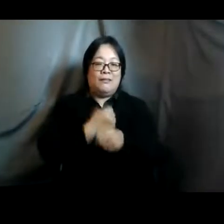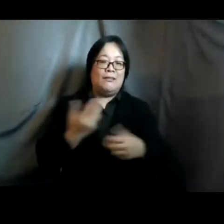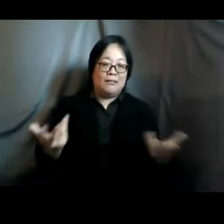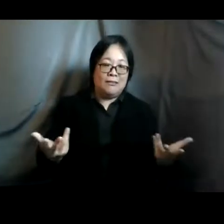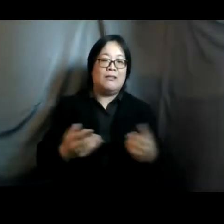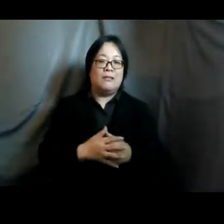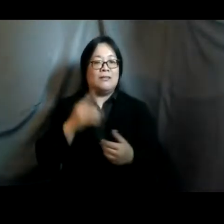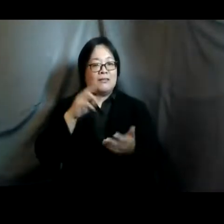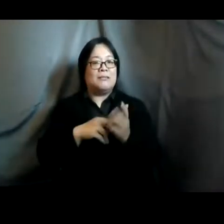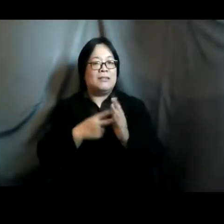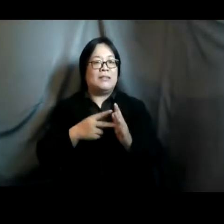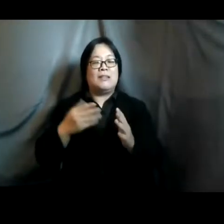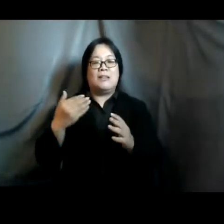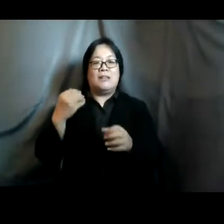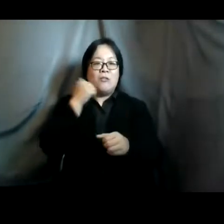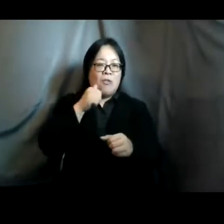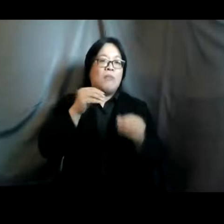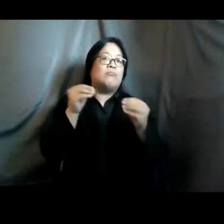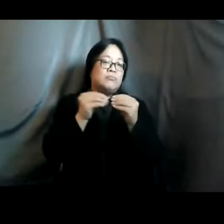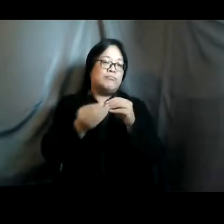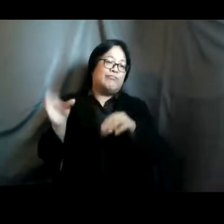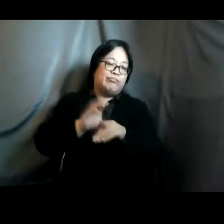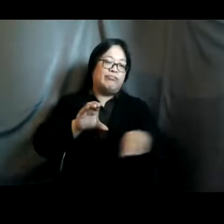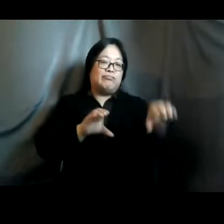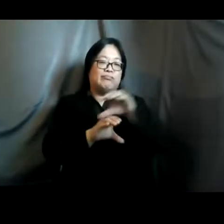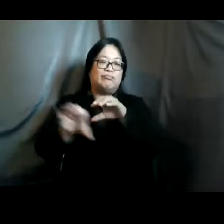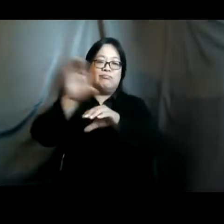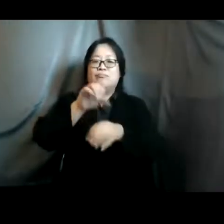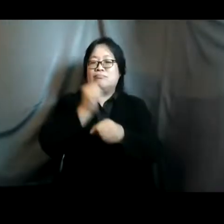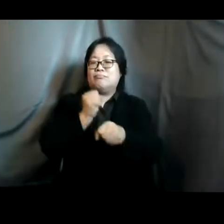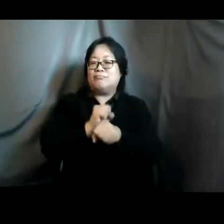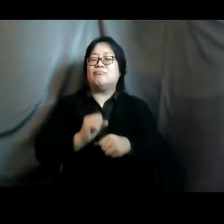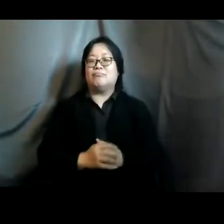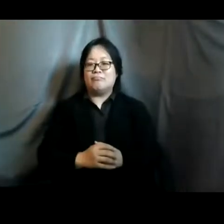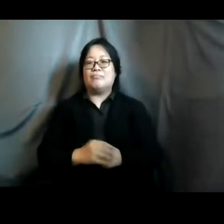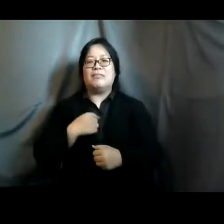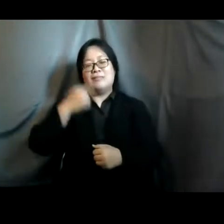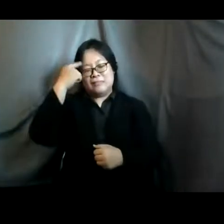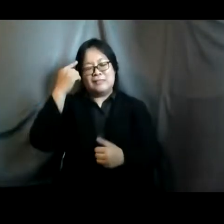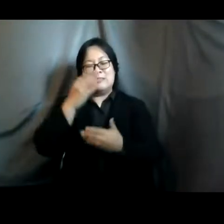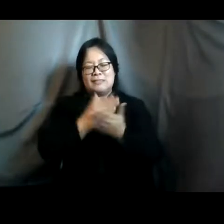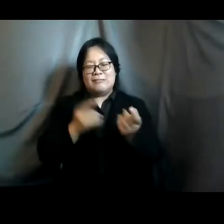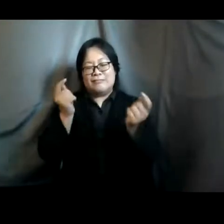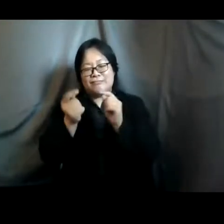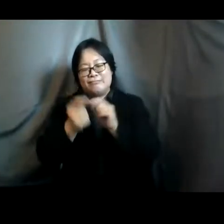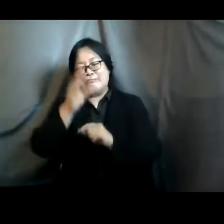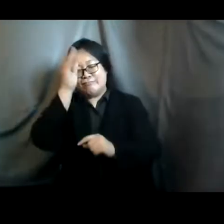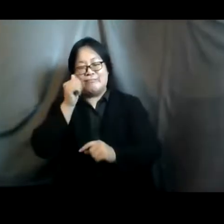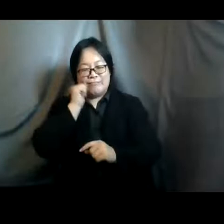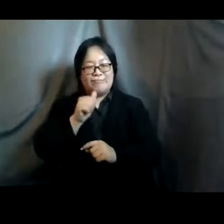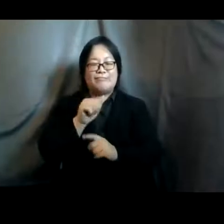five times more care work than any other women in the region so i think that some of those changing of gender norms uh is absolutely